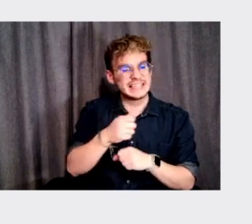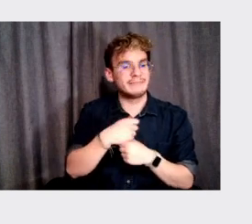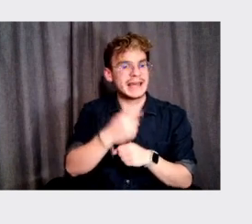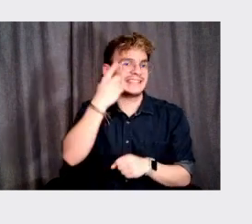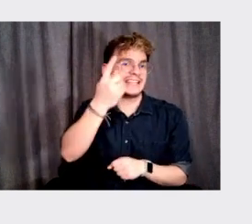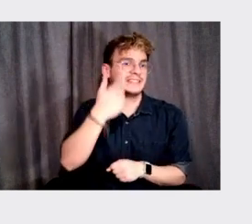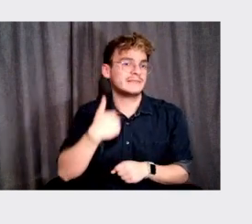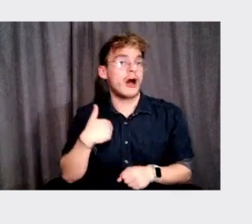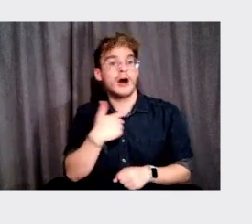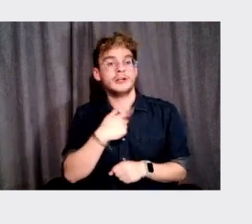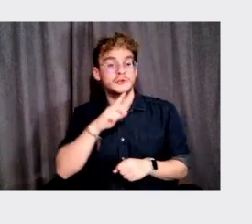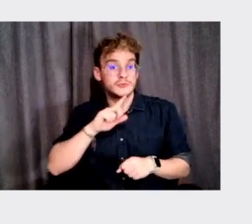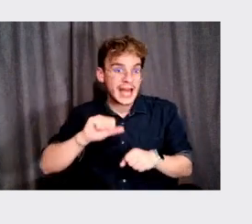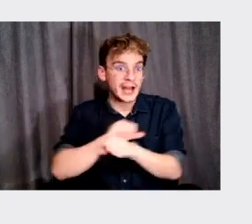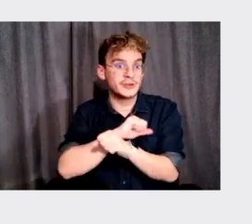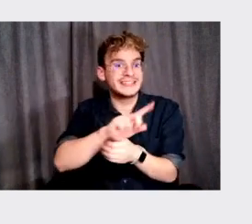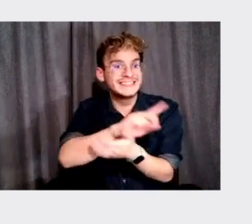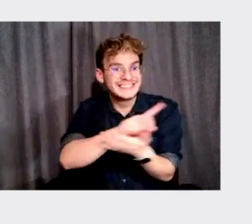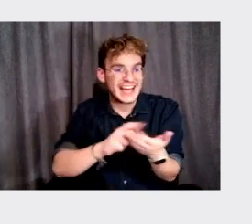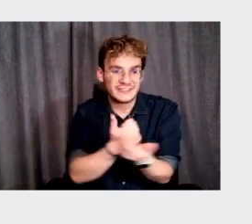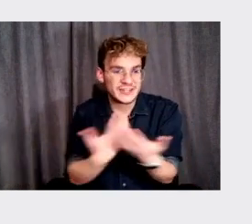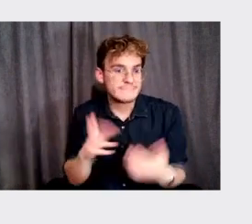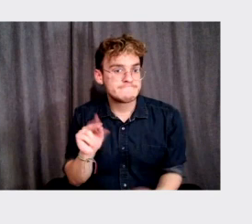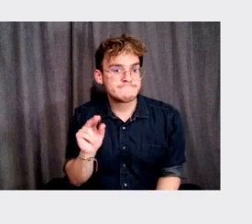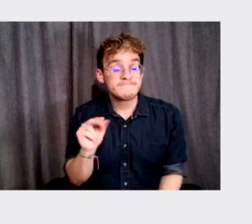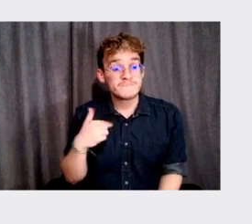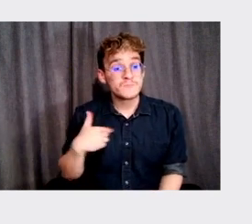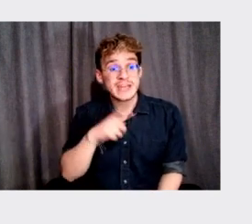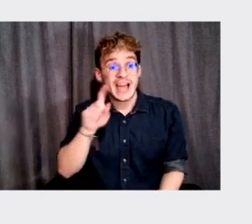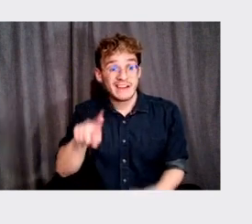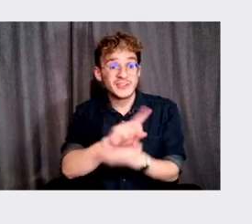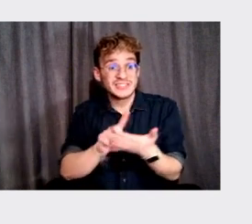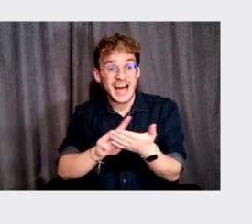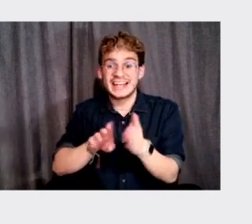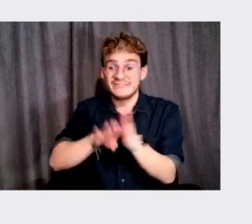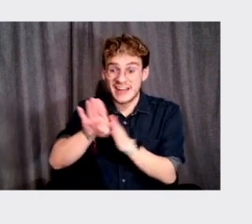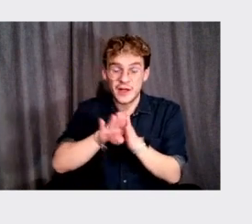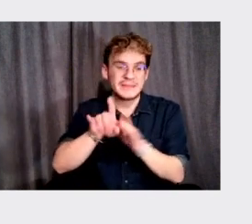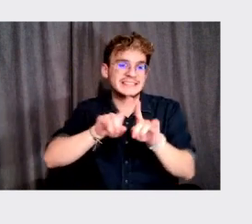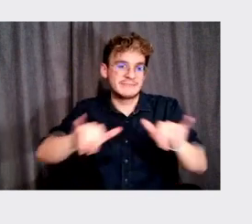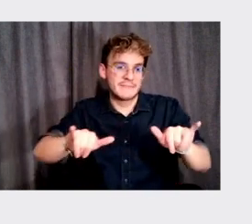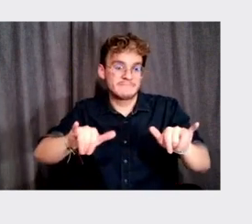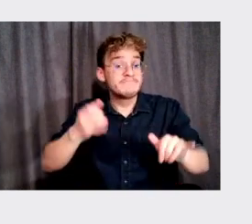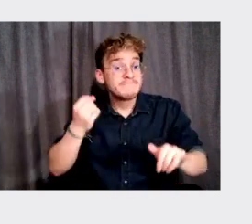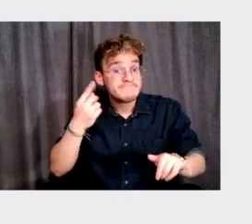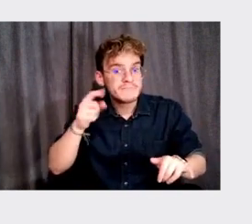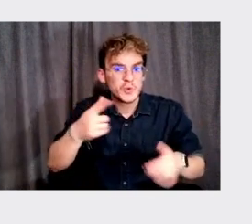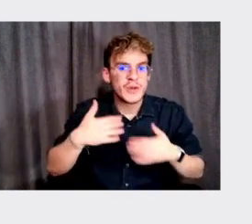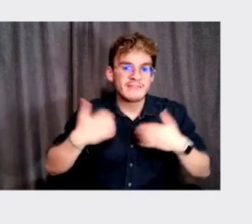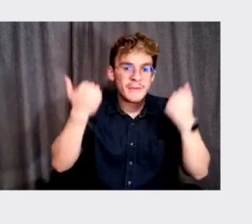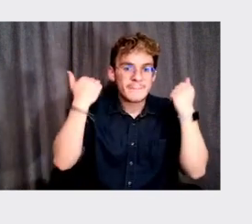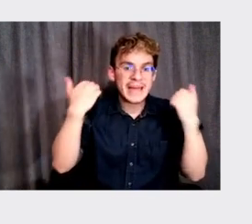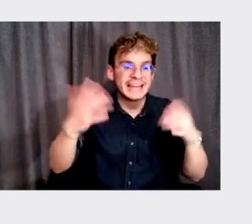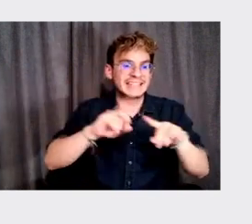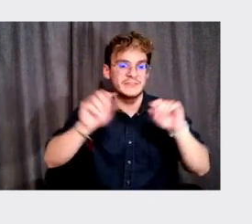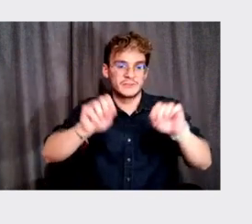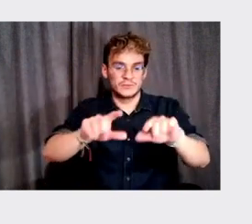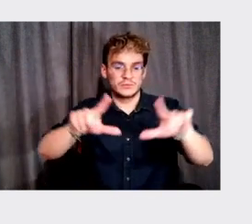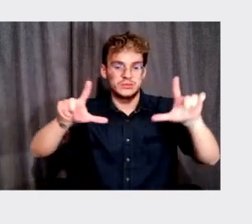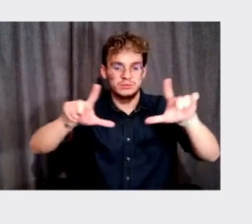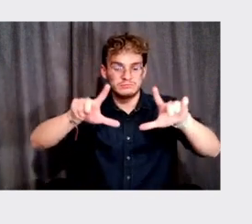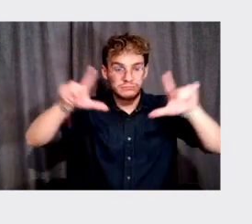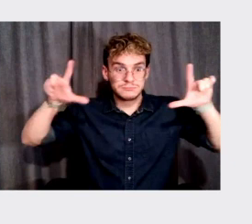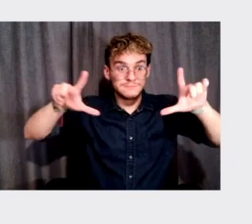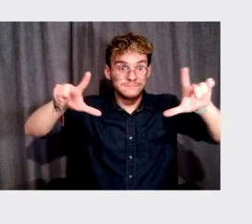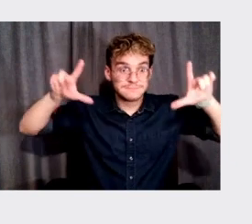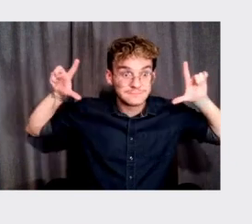for us to actually design everything. We had to design and develop at the same time because we have so many zoom levels. Imagine the amount of